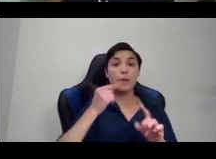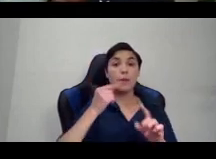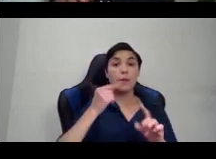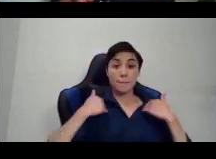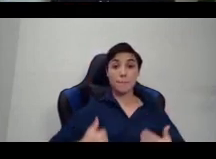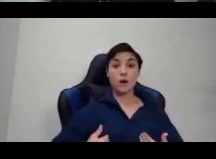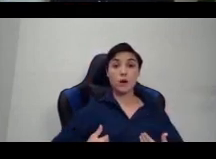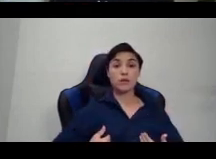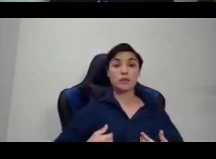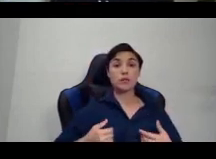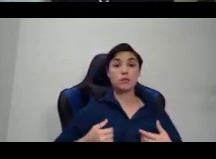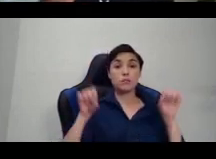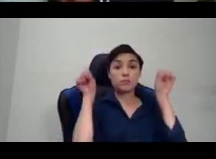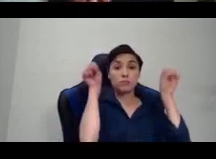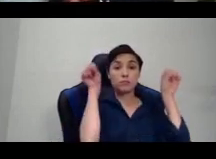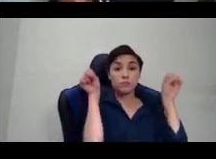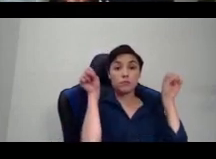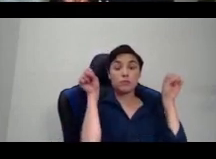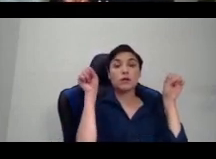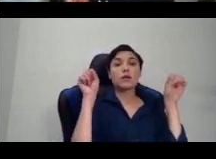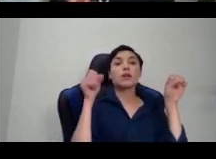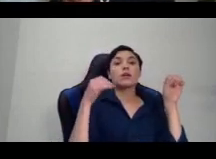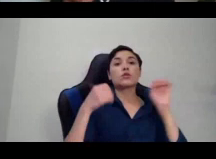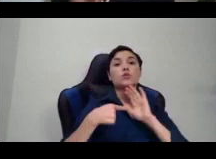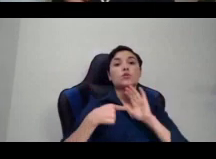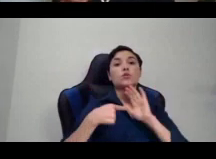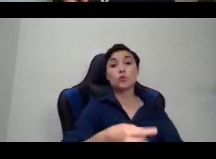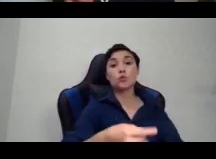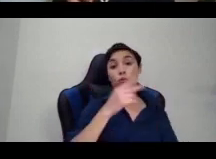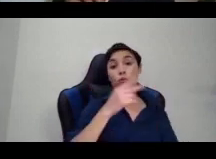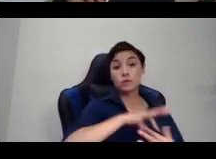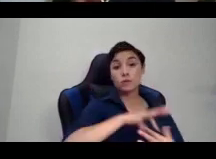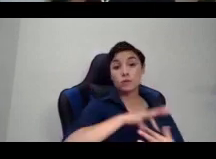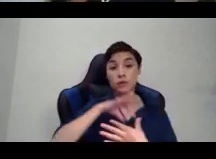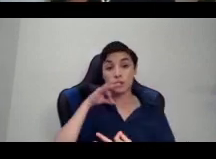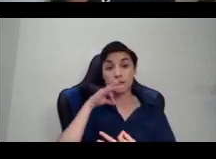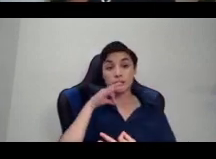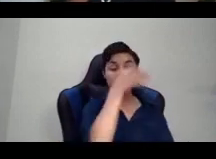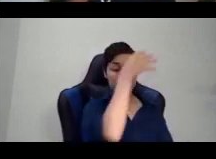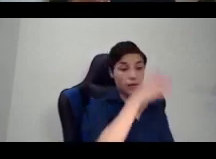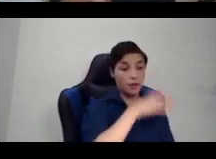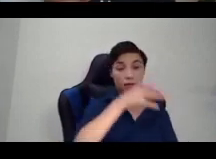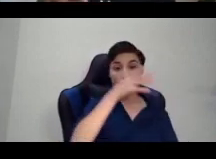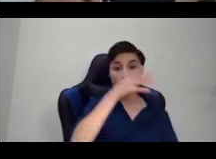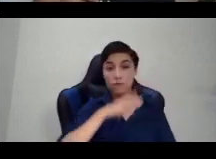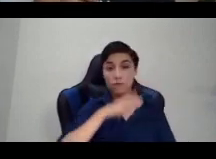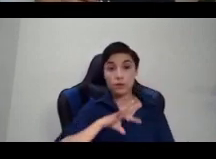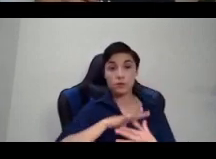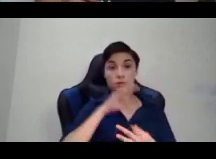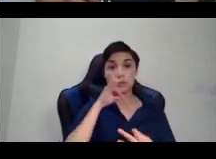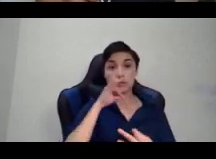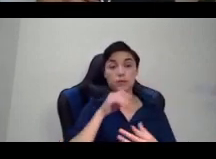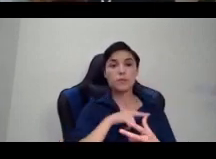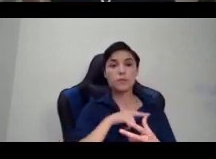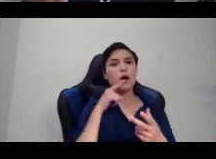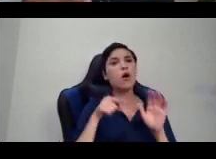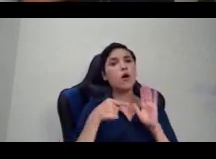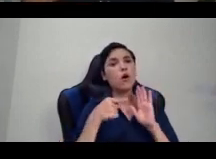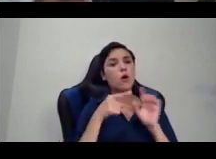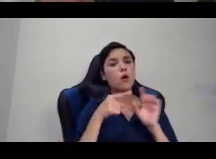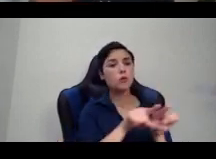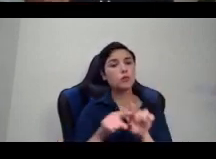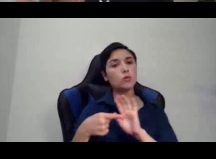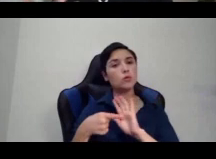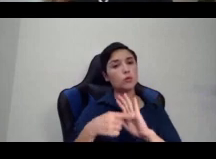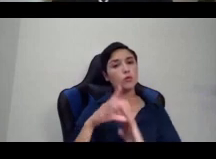masculinity and femininity, but also duality, which is thought of to be something that is, produces